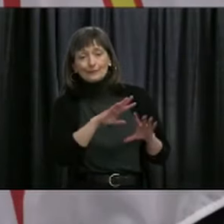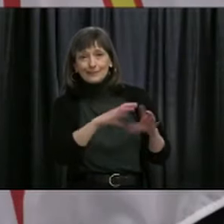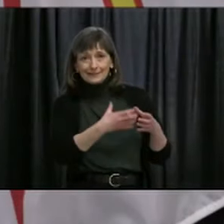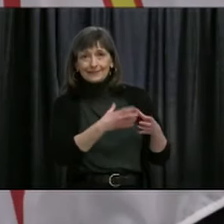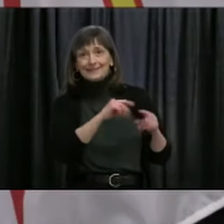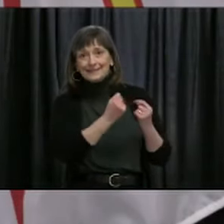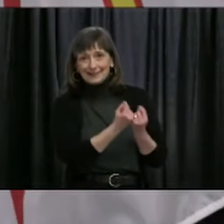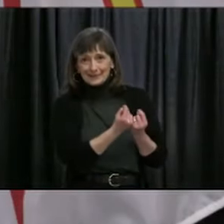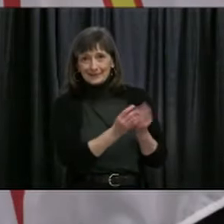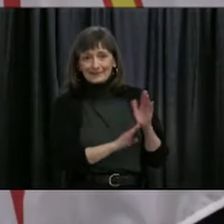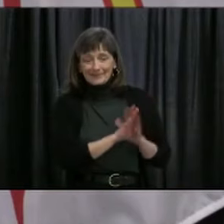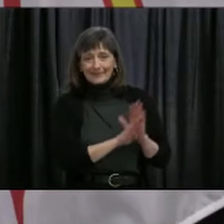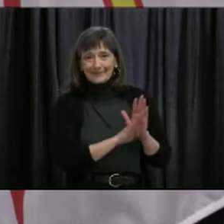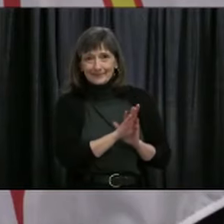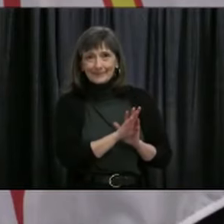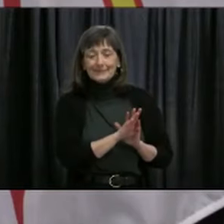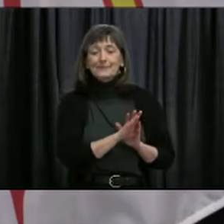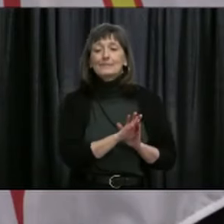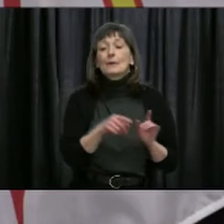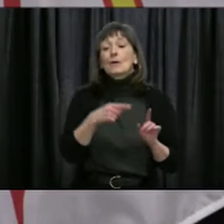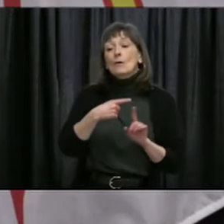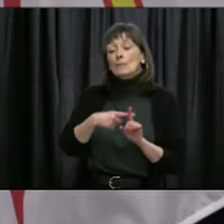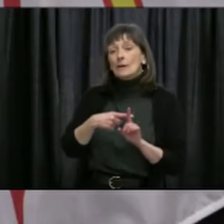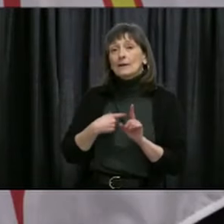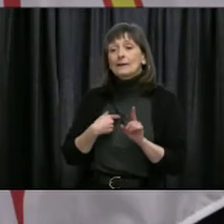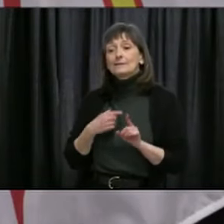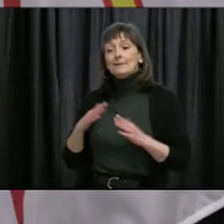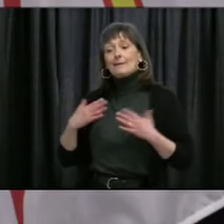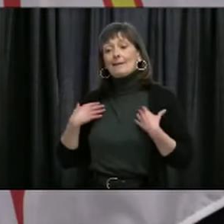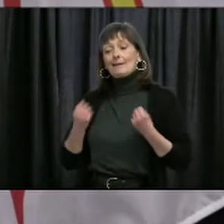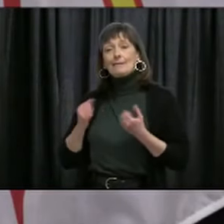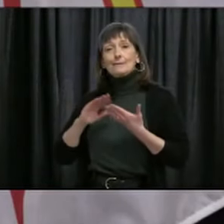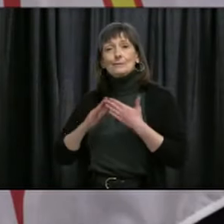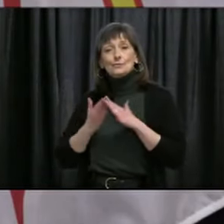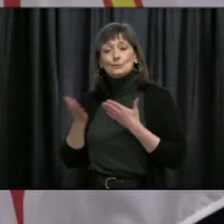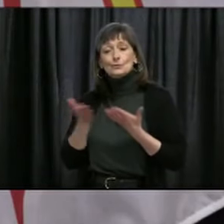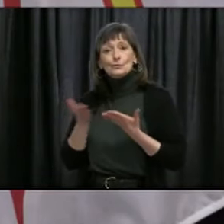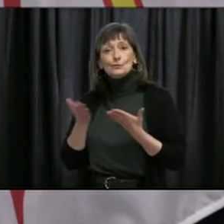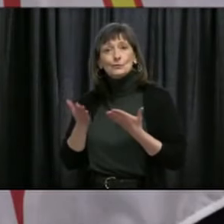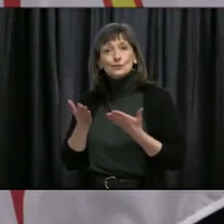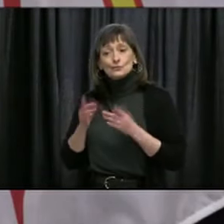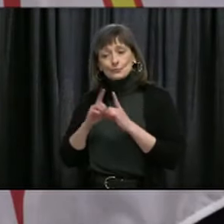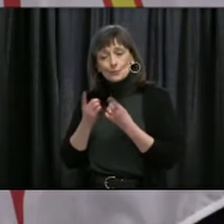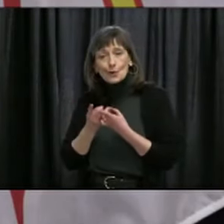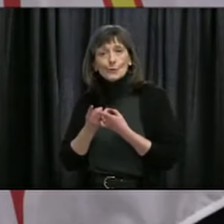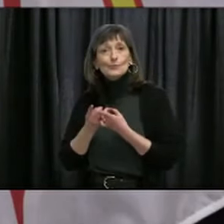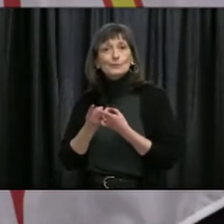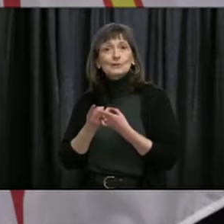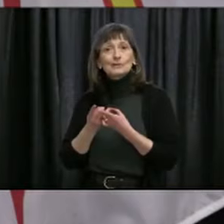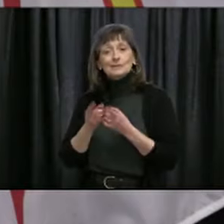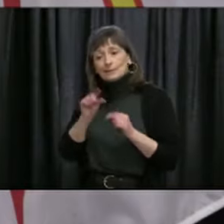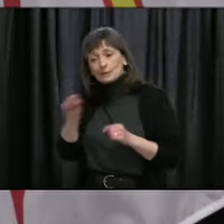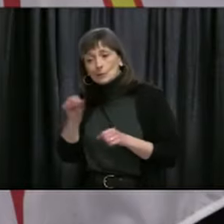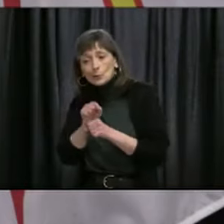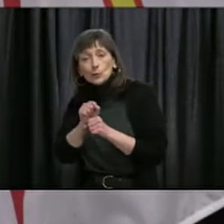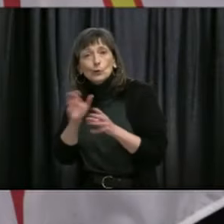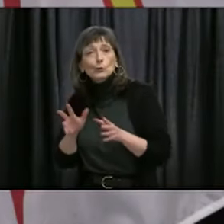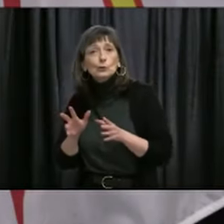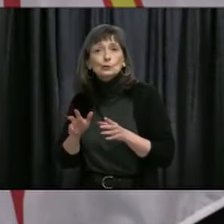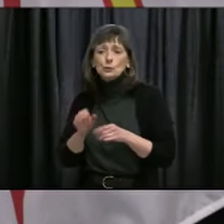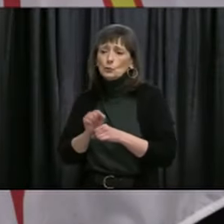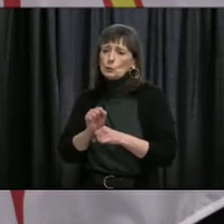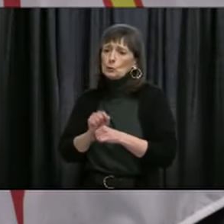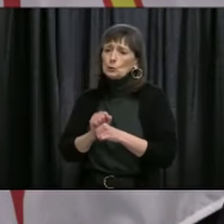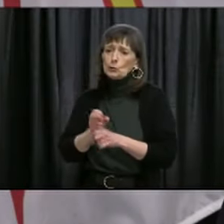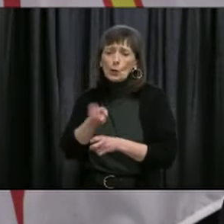the officials that we have at the Health and Community Services Department and our public servants in general who have been working around the clock to